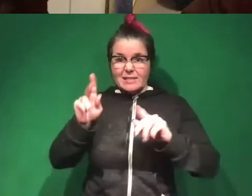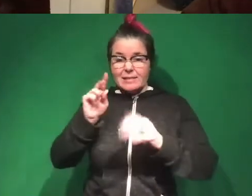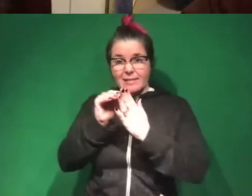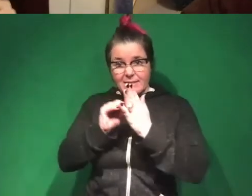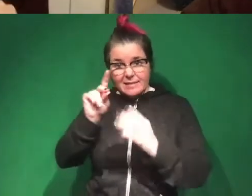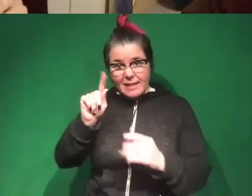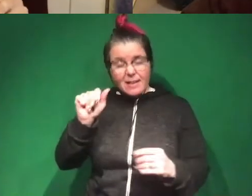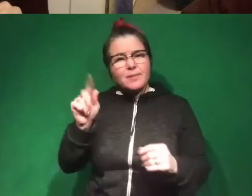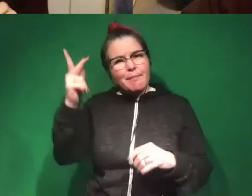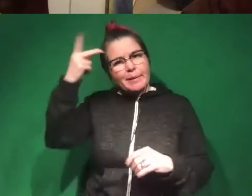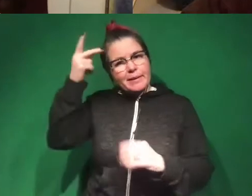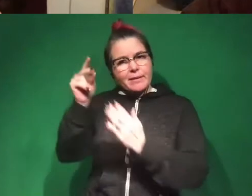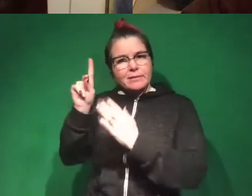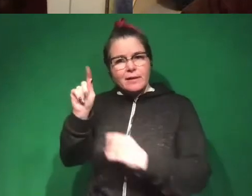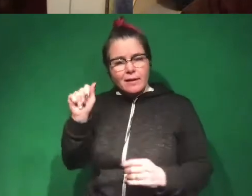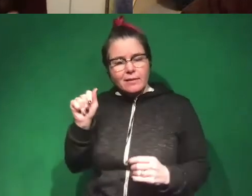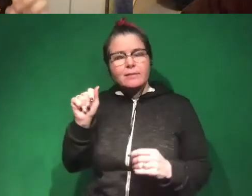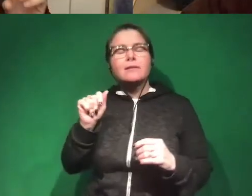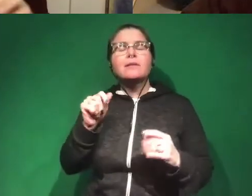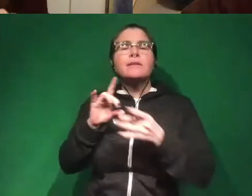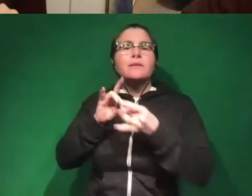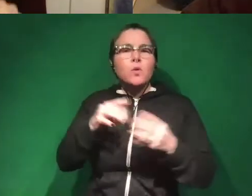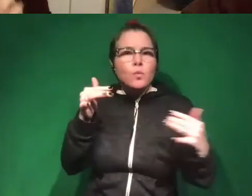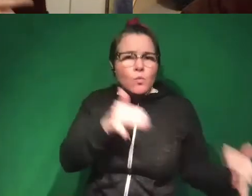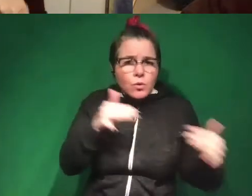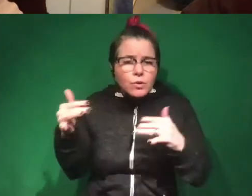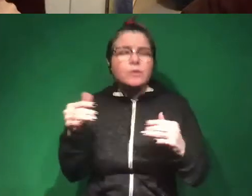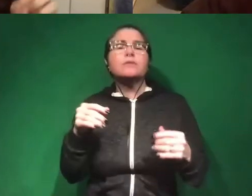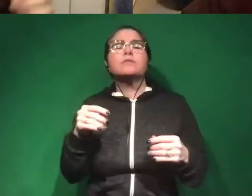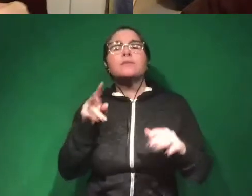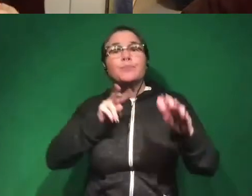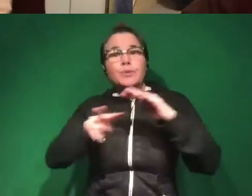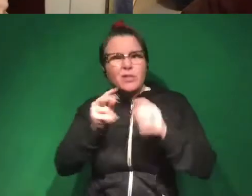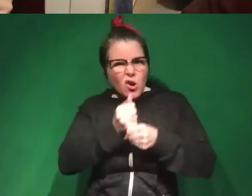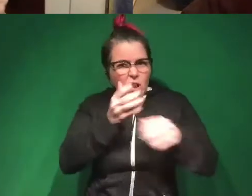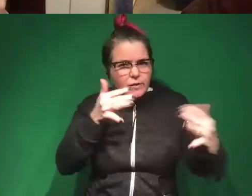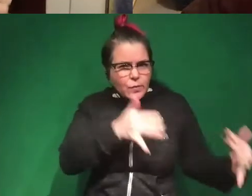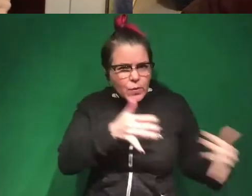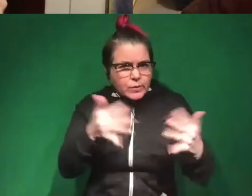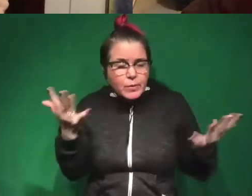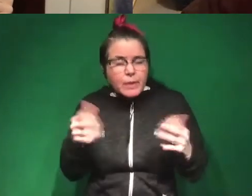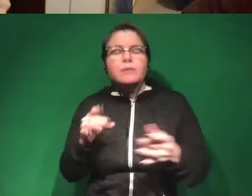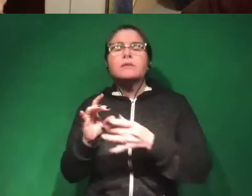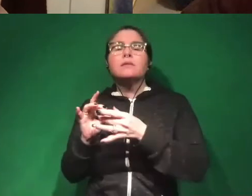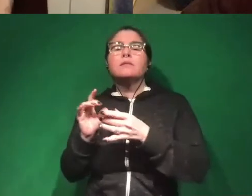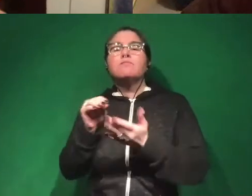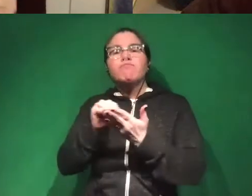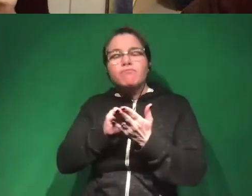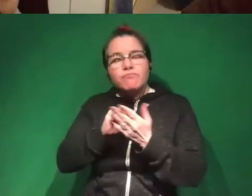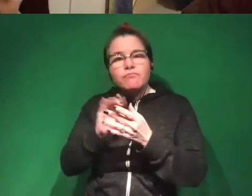data, we use political data about wars, political data predicting what causes them, political data about the relationship between